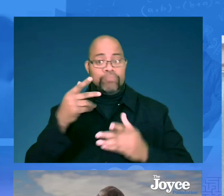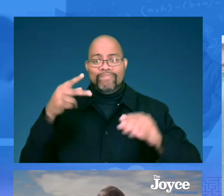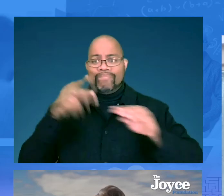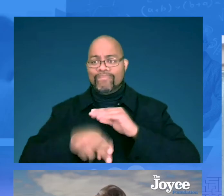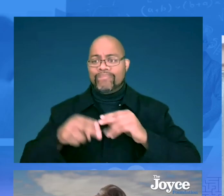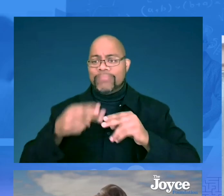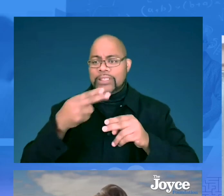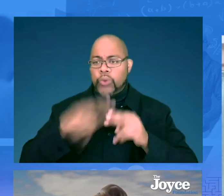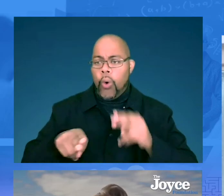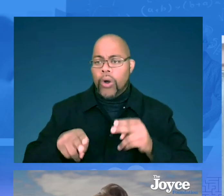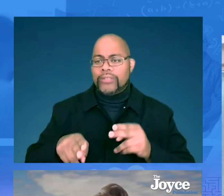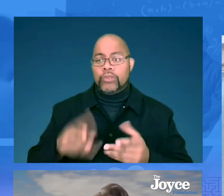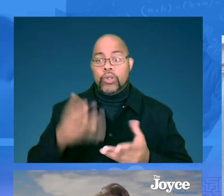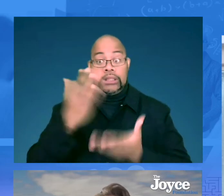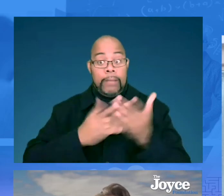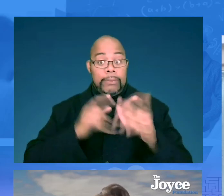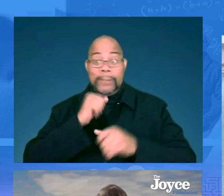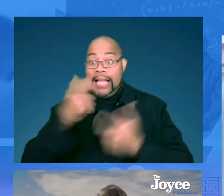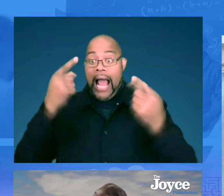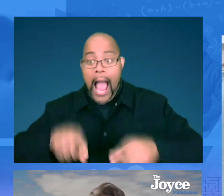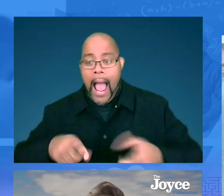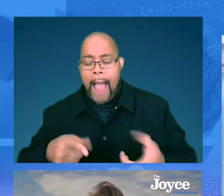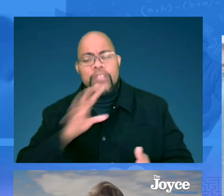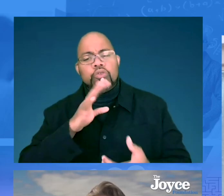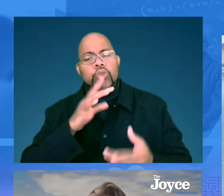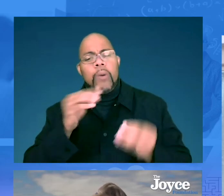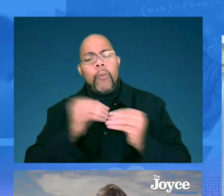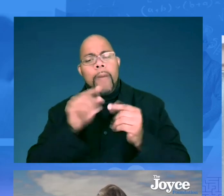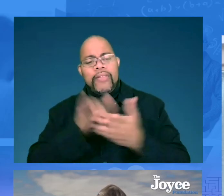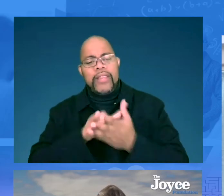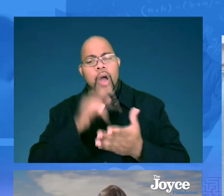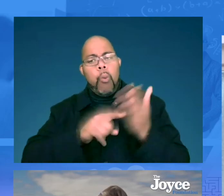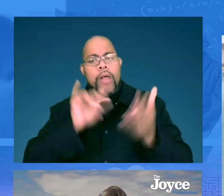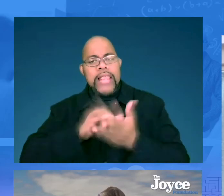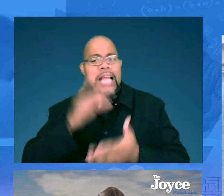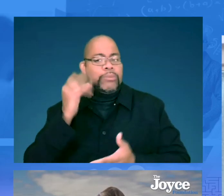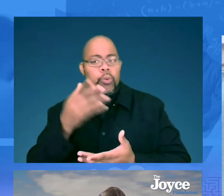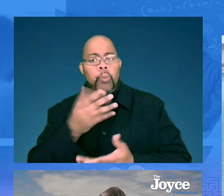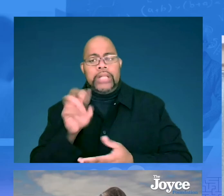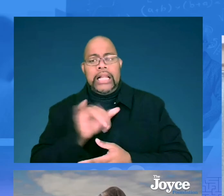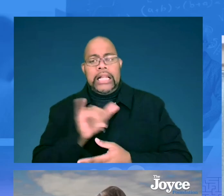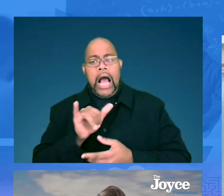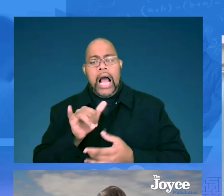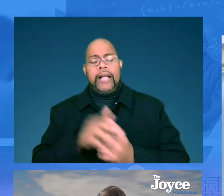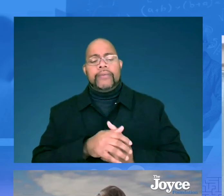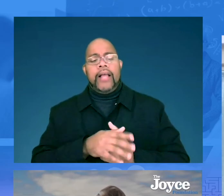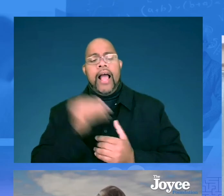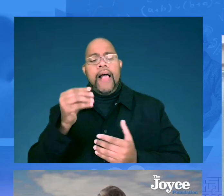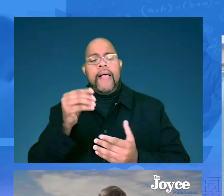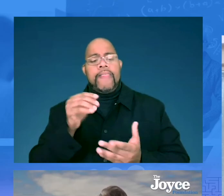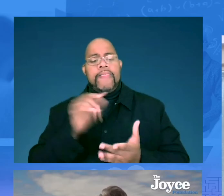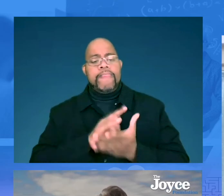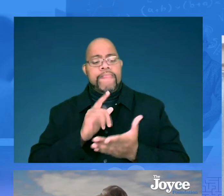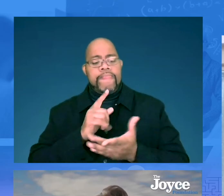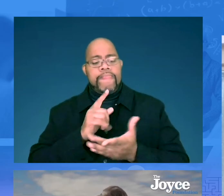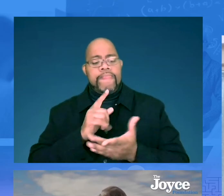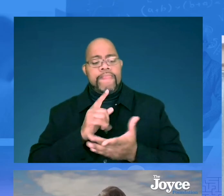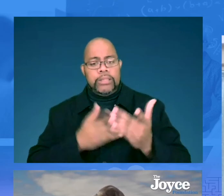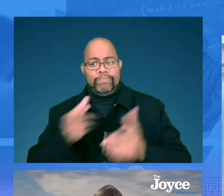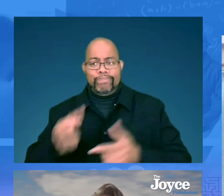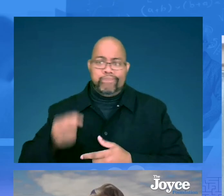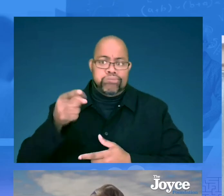experience was cut short during COVID, or in some cases didn't happen at all. Can just talk a little bit about, what that experience was like?